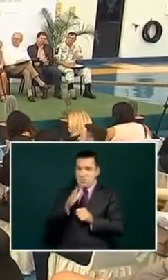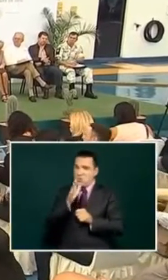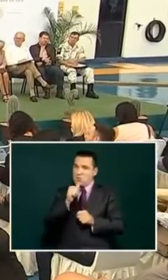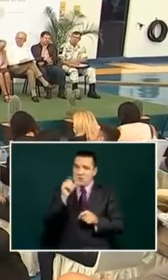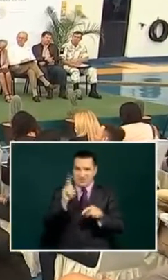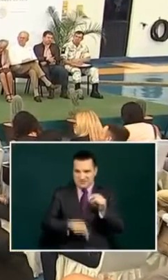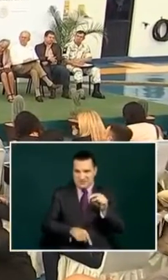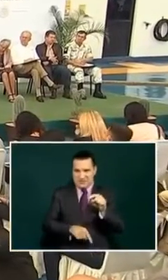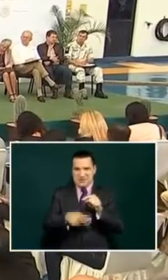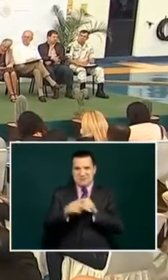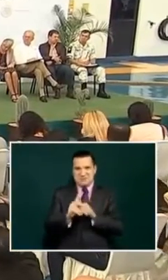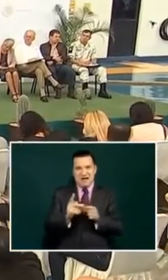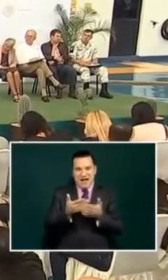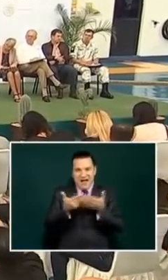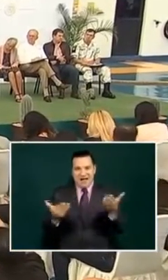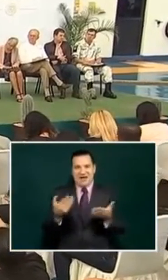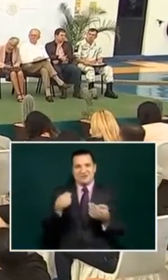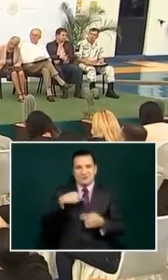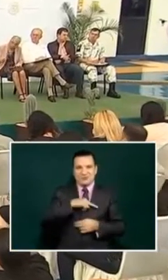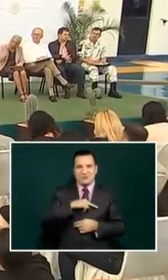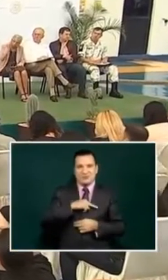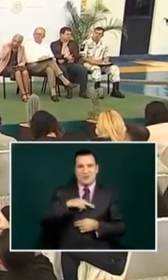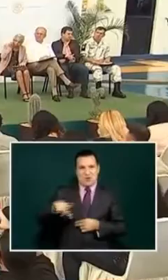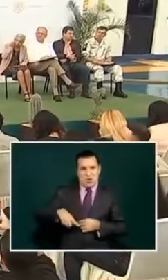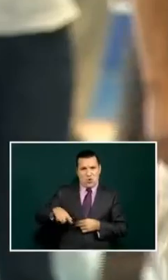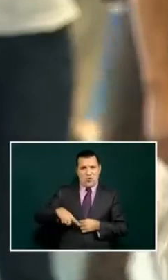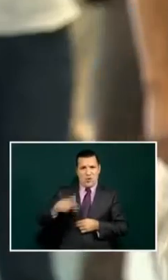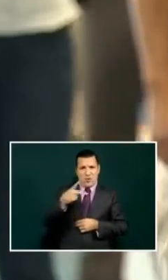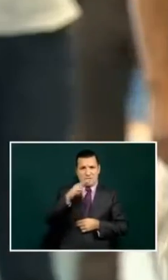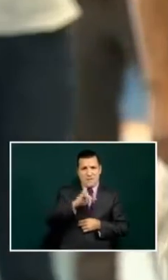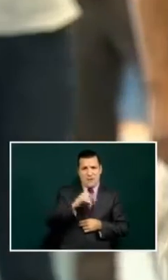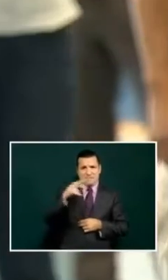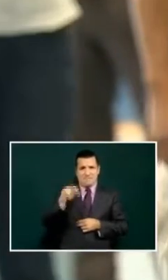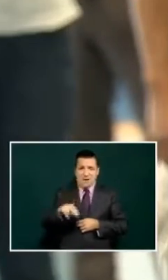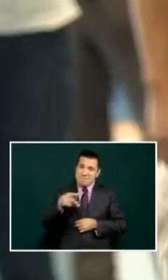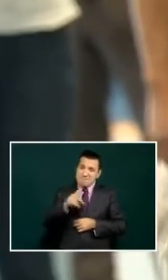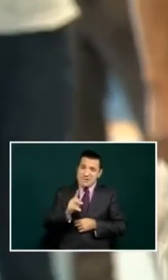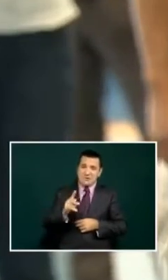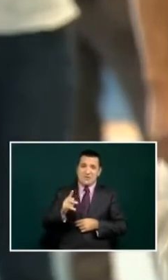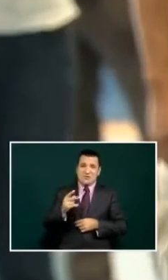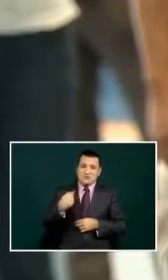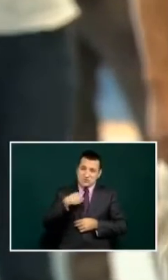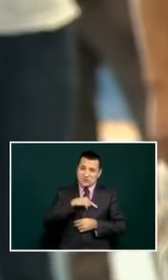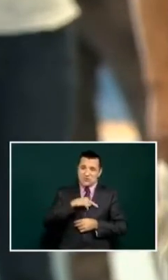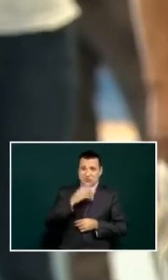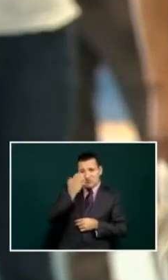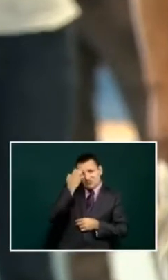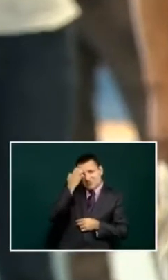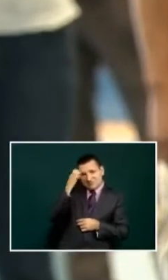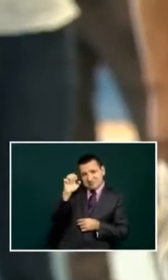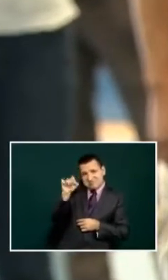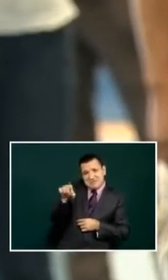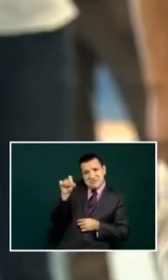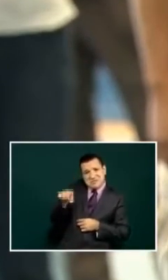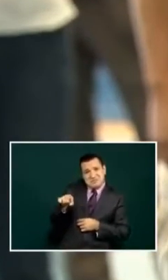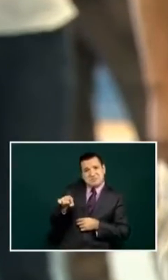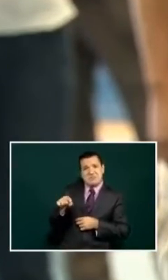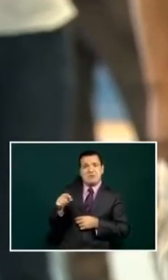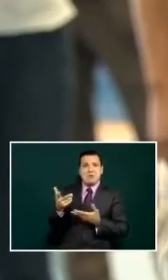they're saying this is this is something that was said before by the previous governments